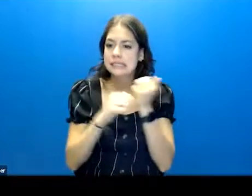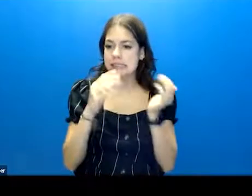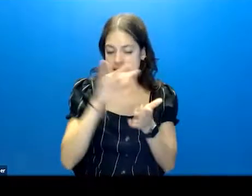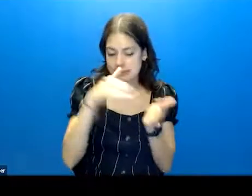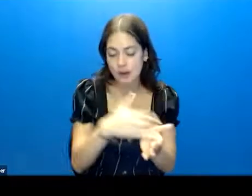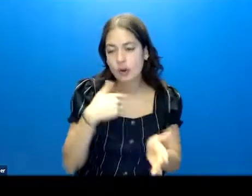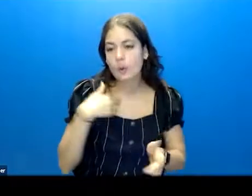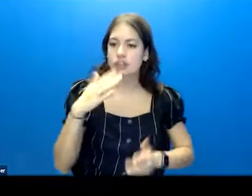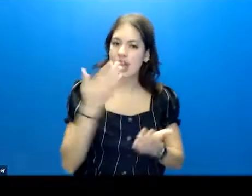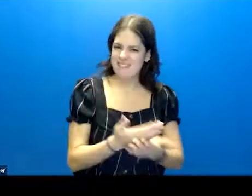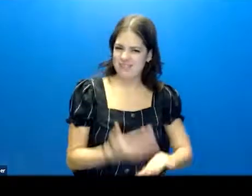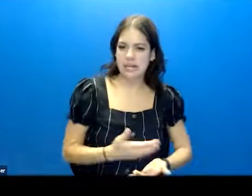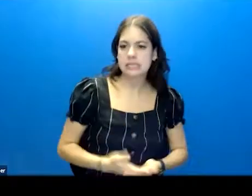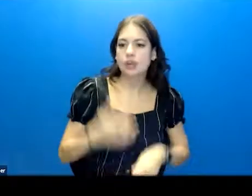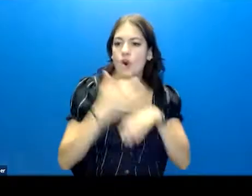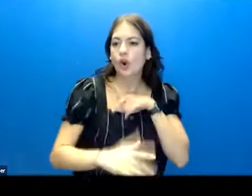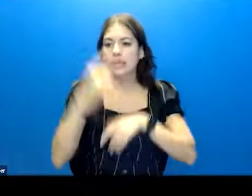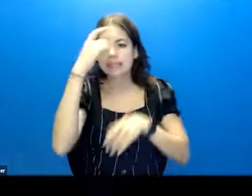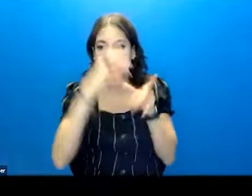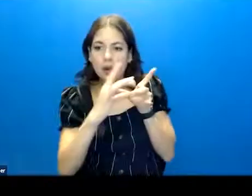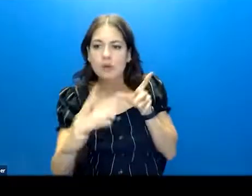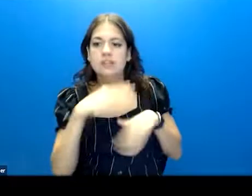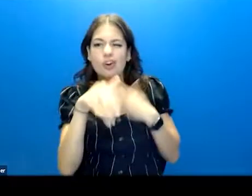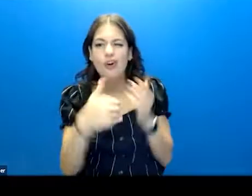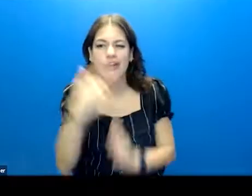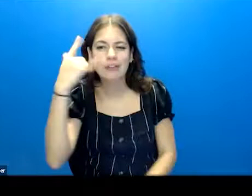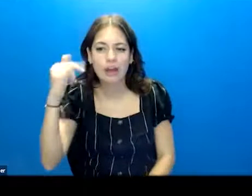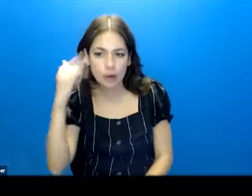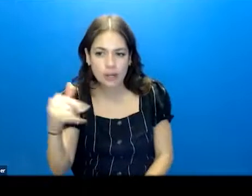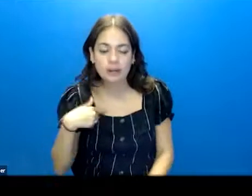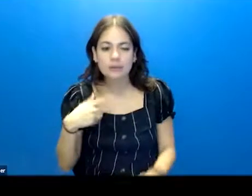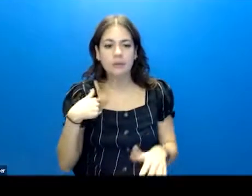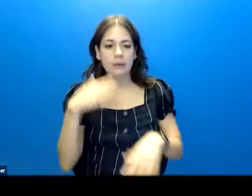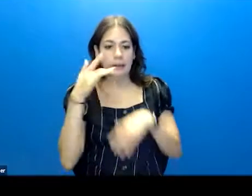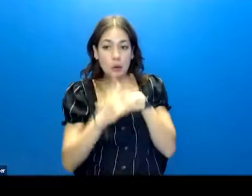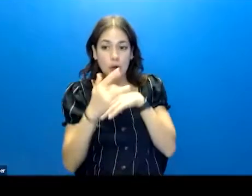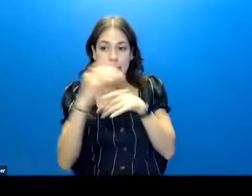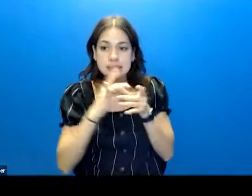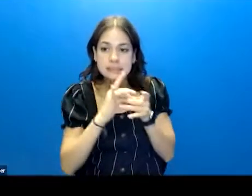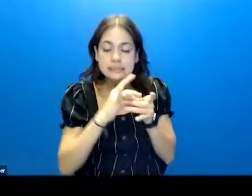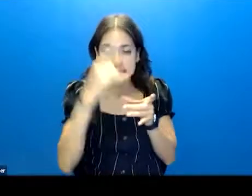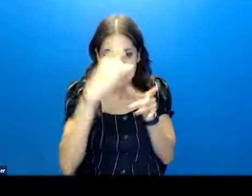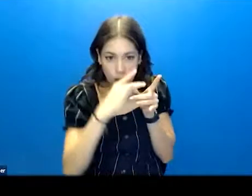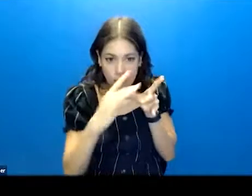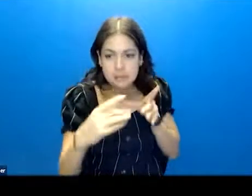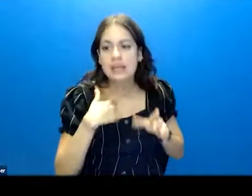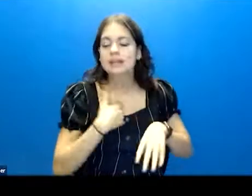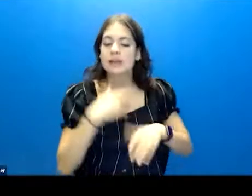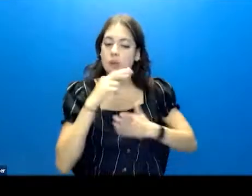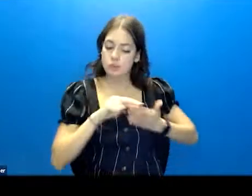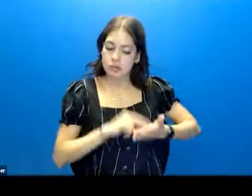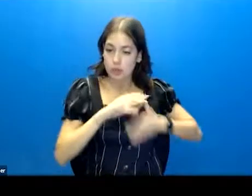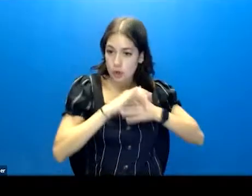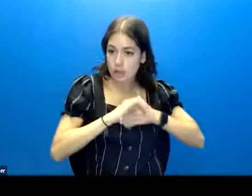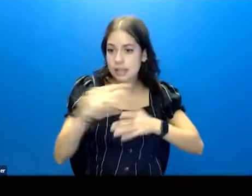seeks to bring evidence-based early psychosis care to all Californians. Within early psychosis and research context, Dr. Neendam